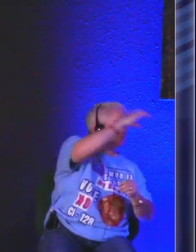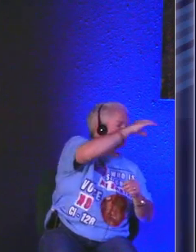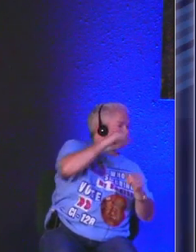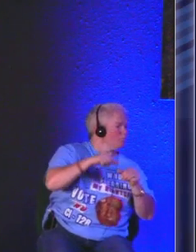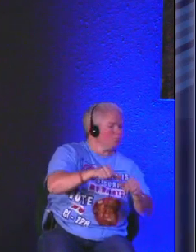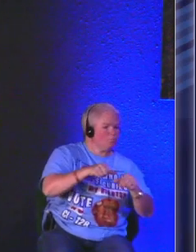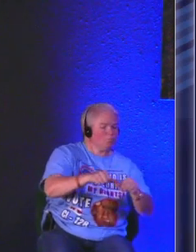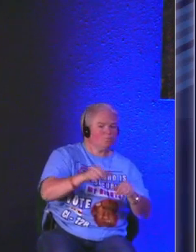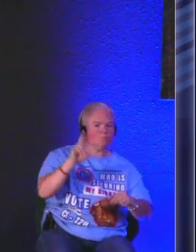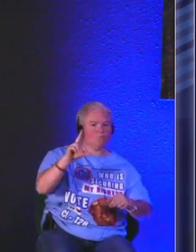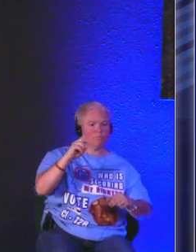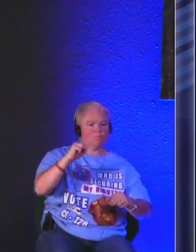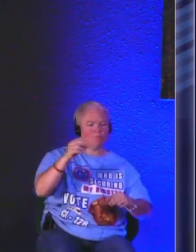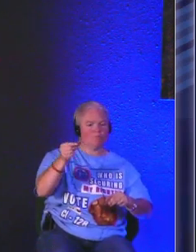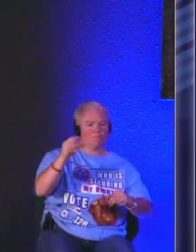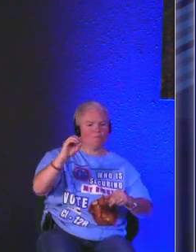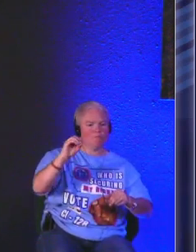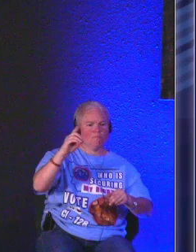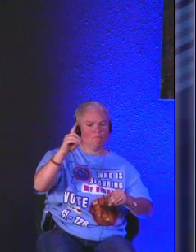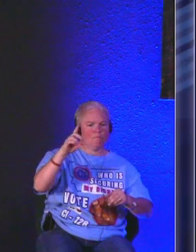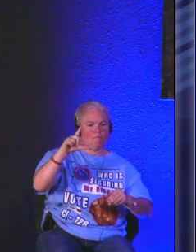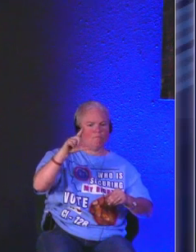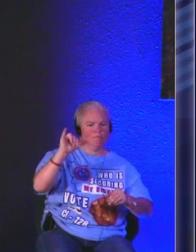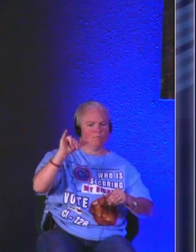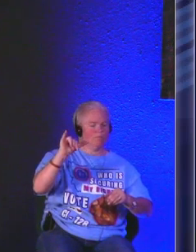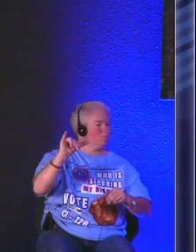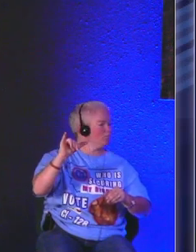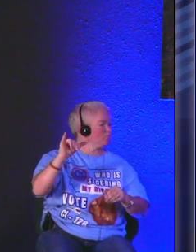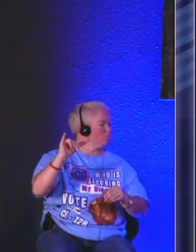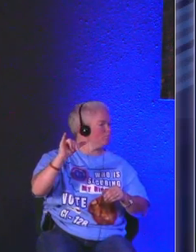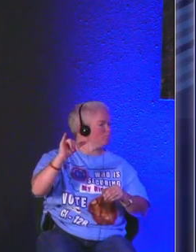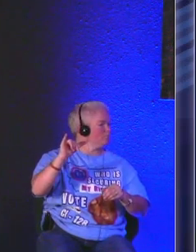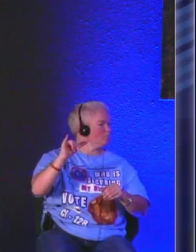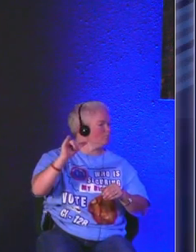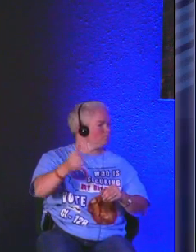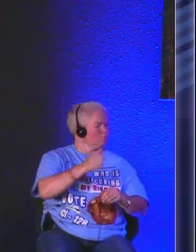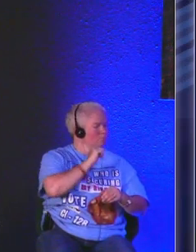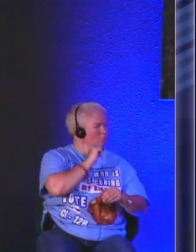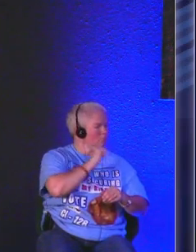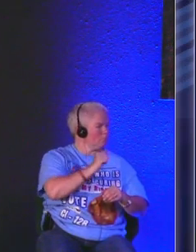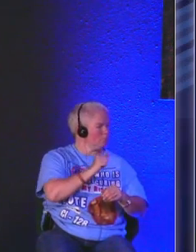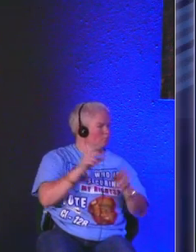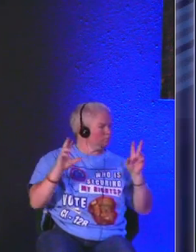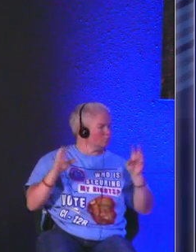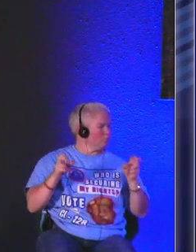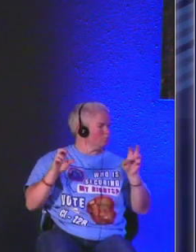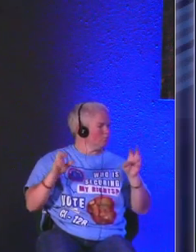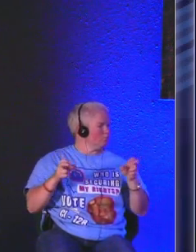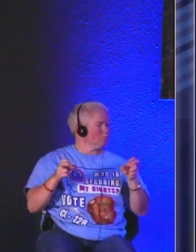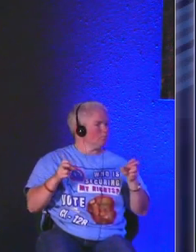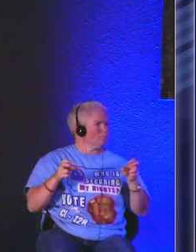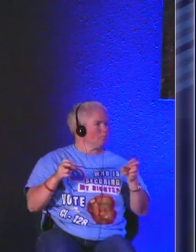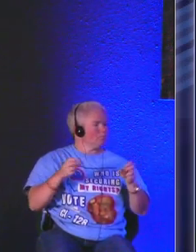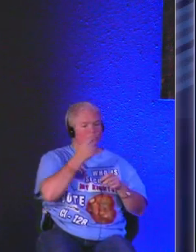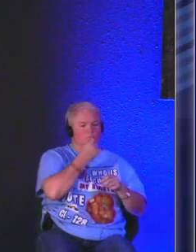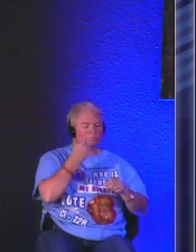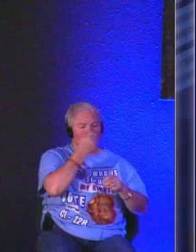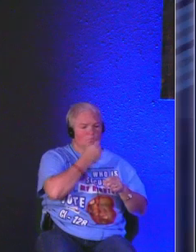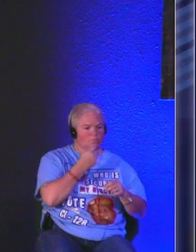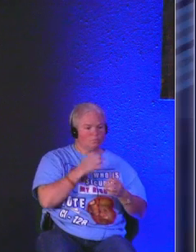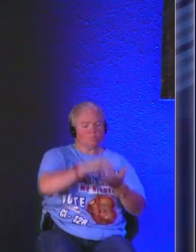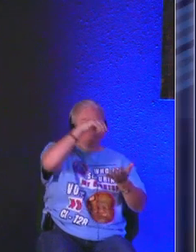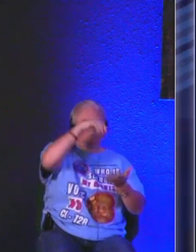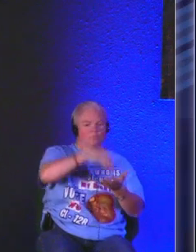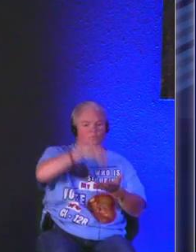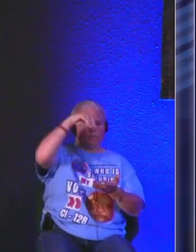push ungodly agendas that are at their core undoubtedly evil there's there's those that are